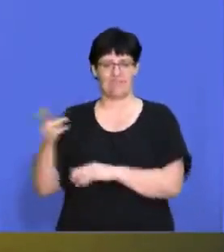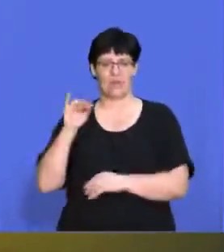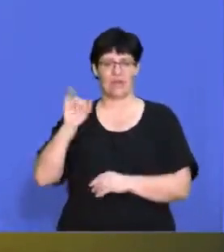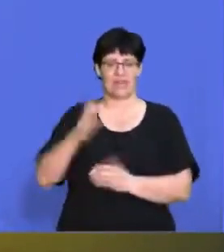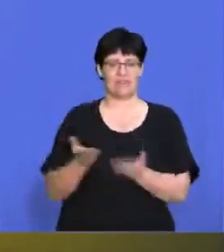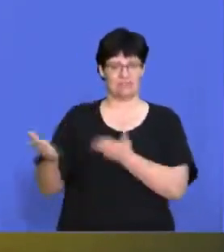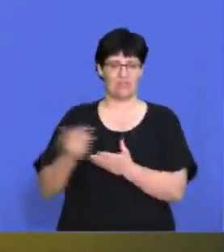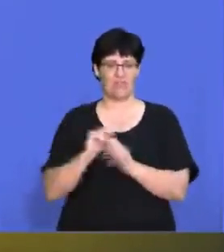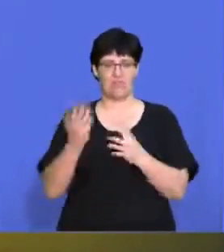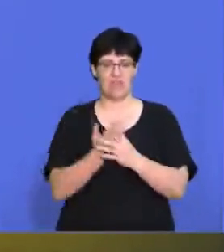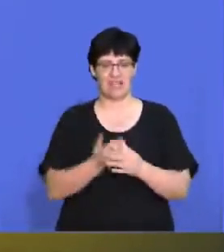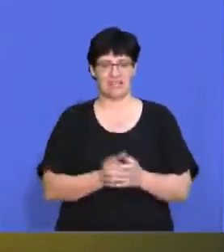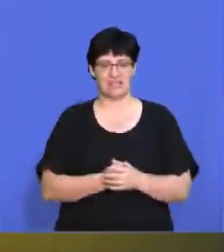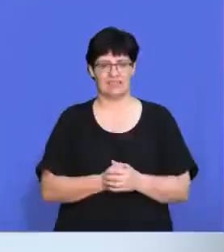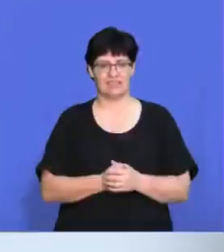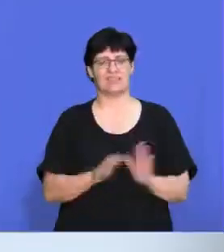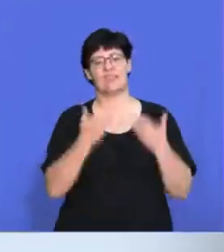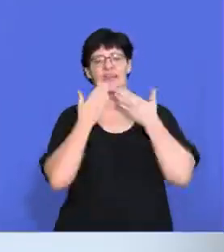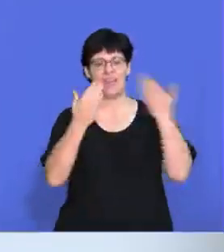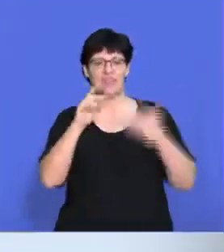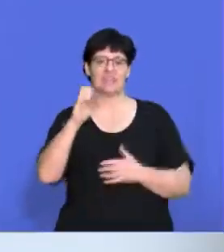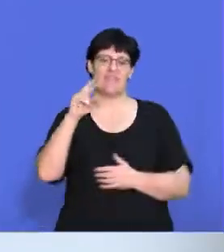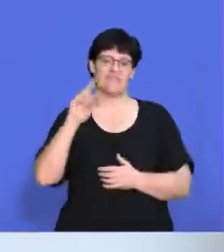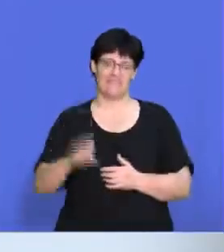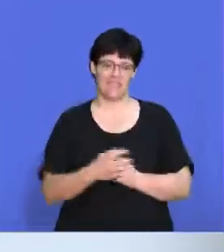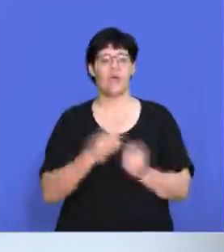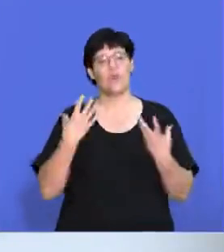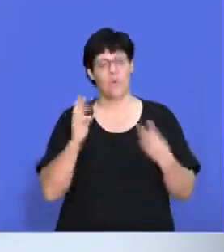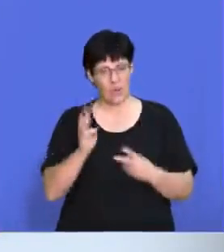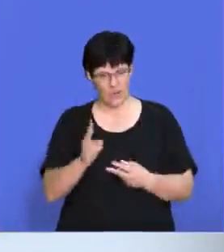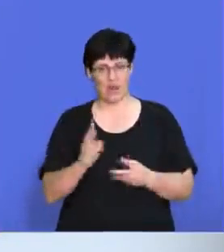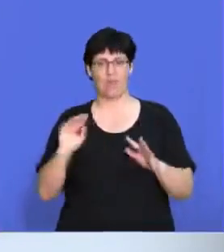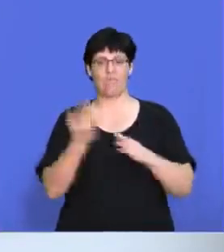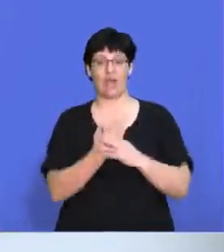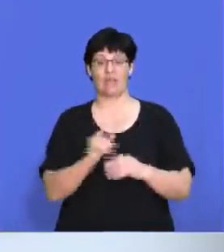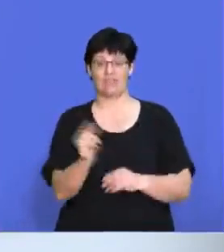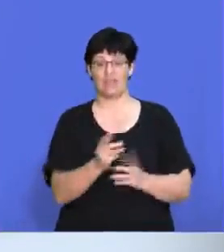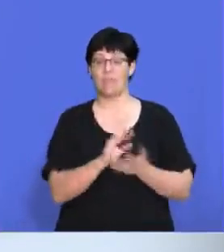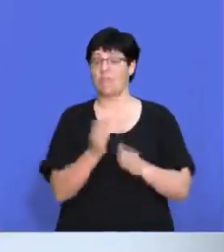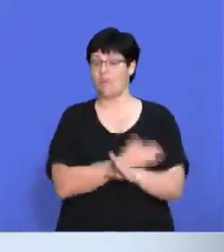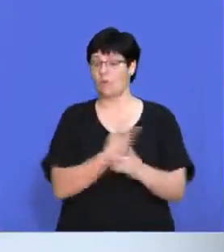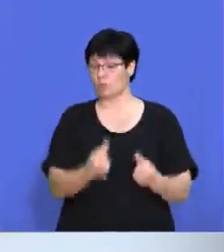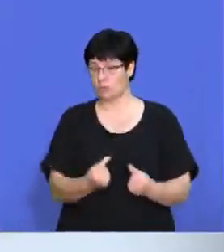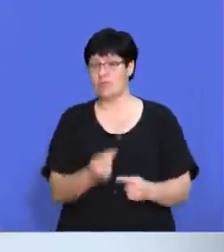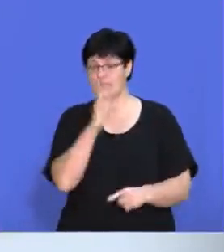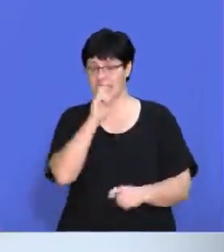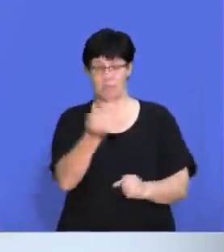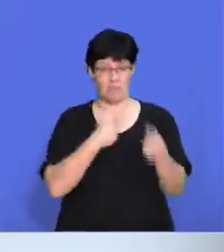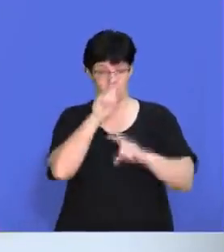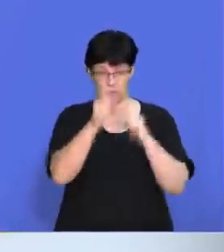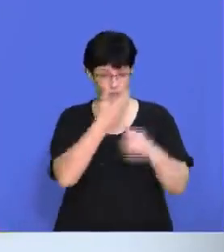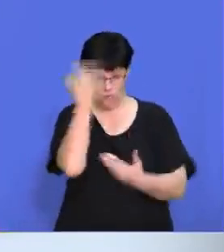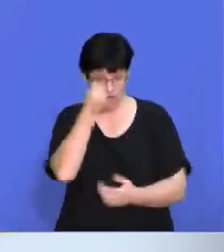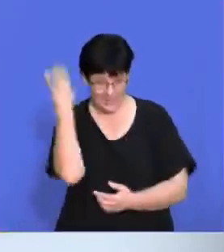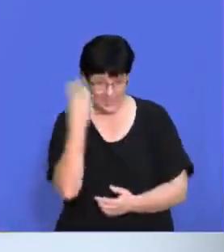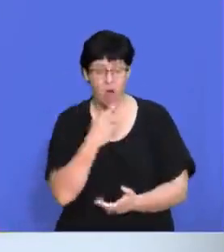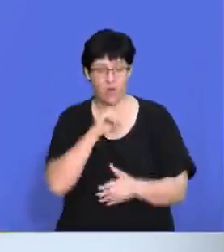Looney, I think we can have a break. Thank you, Dave. Guys, we are going to take a quick break. Before we do, don't forget to send us your questions